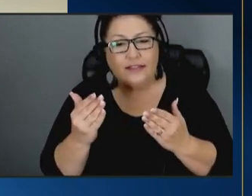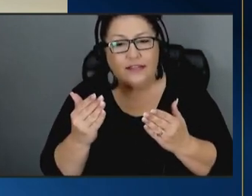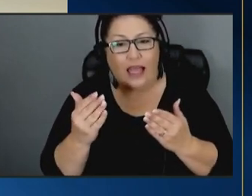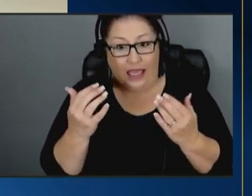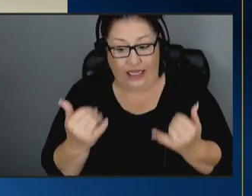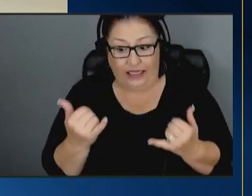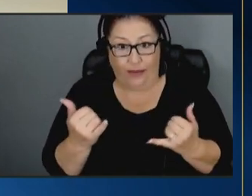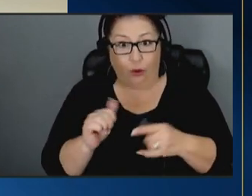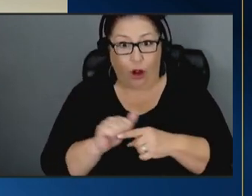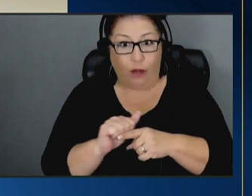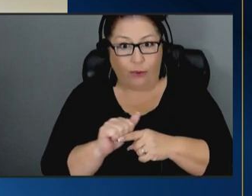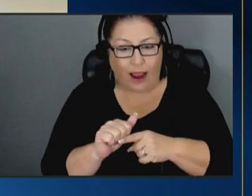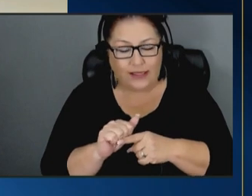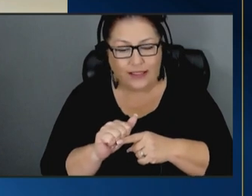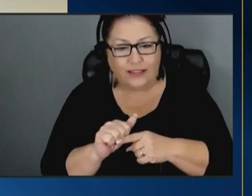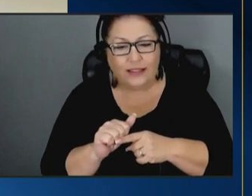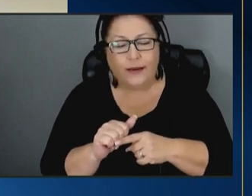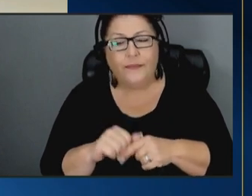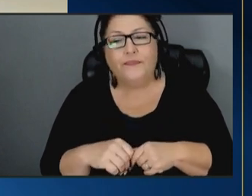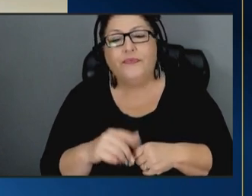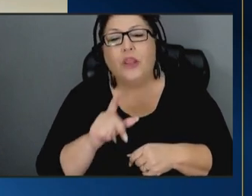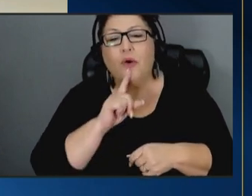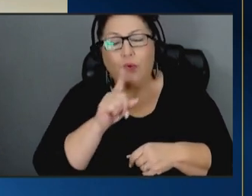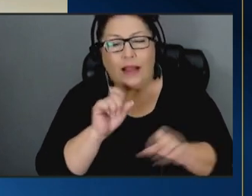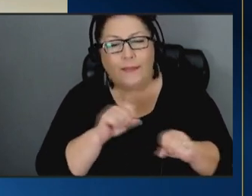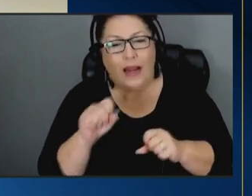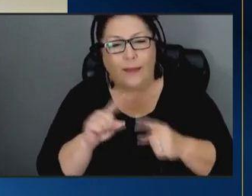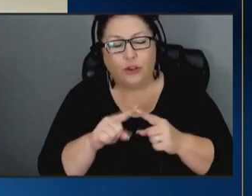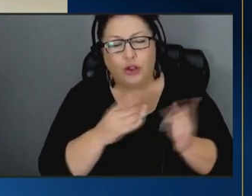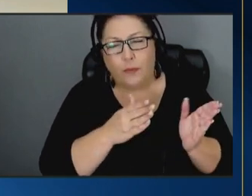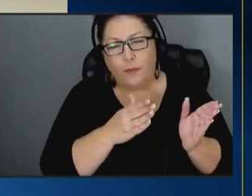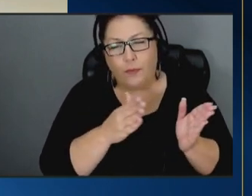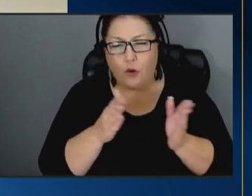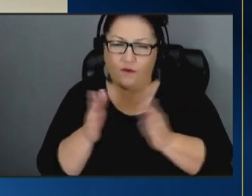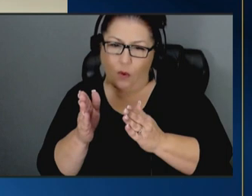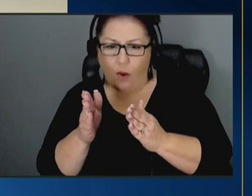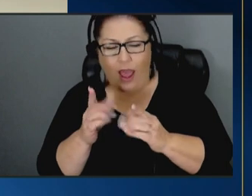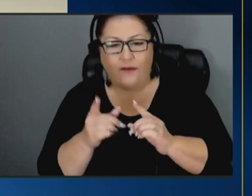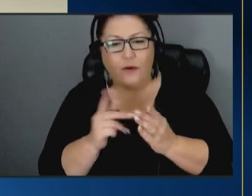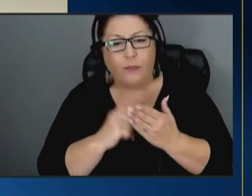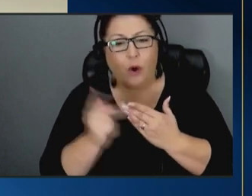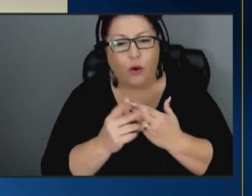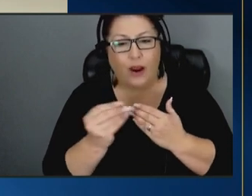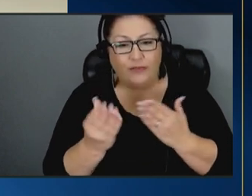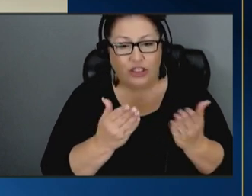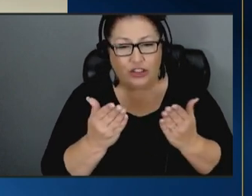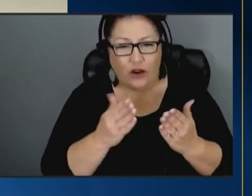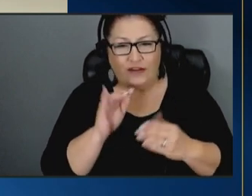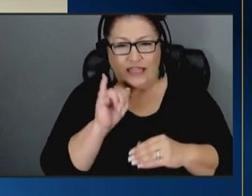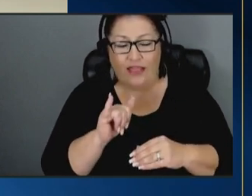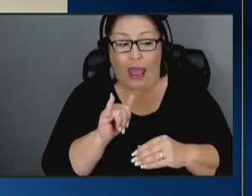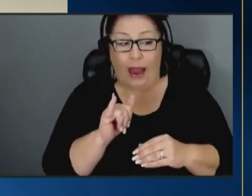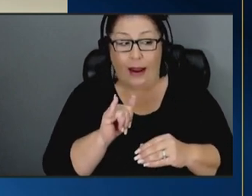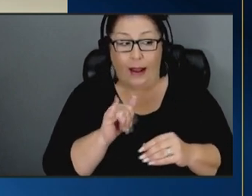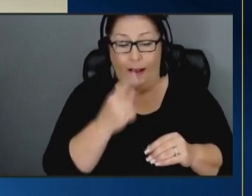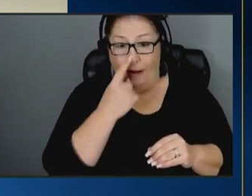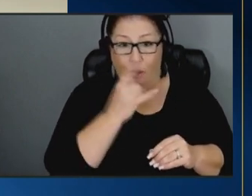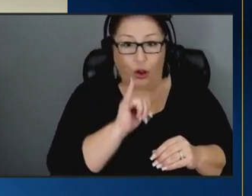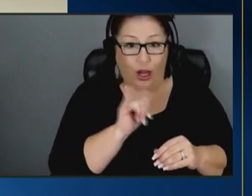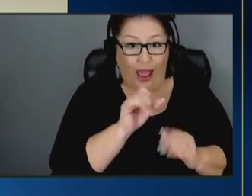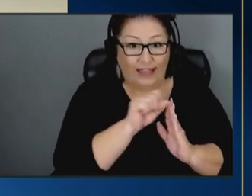practice um really being able to move away from programs and services that mirror state